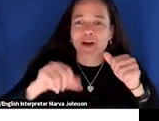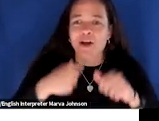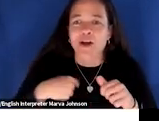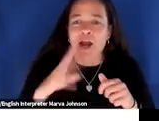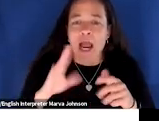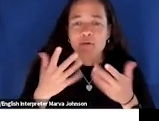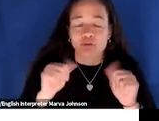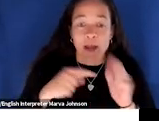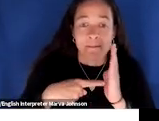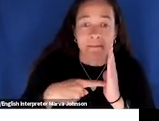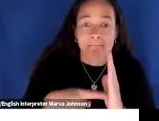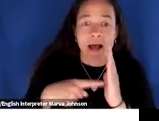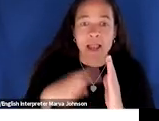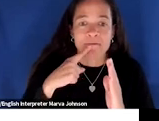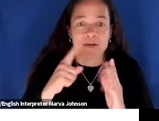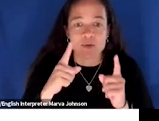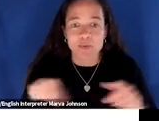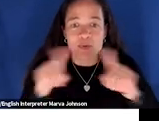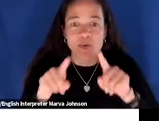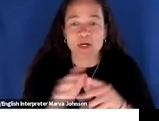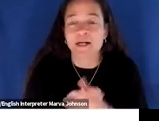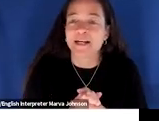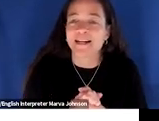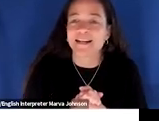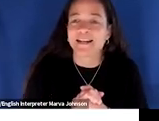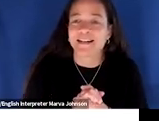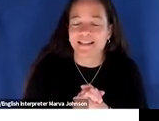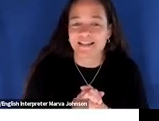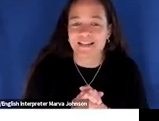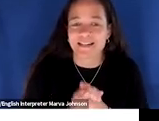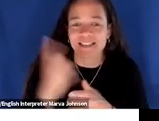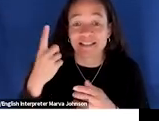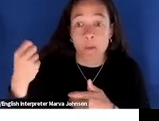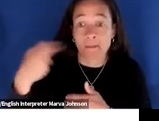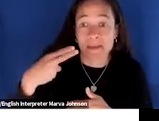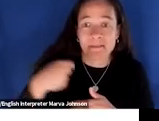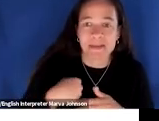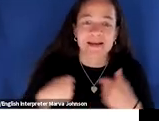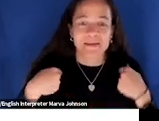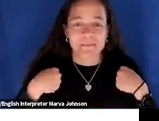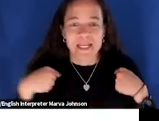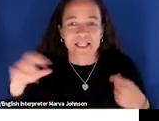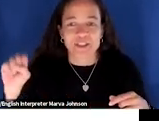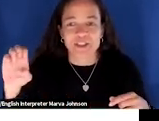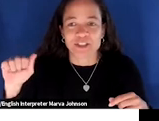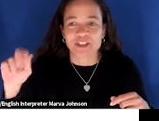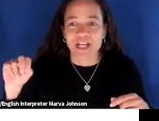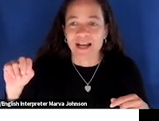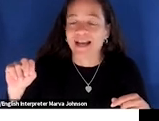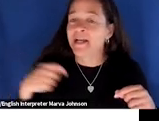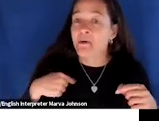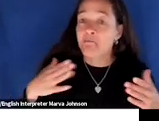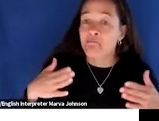everybody uh someone's already beat me to it hey it's sean as you can see i can't type happy and